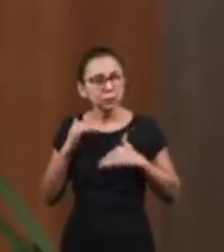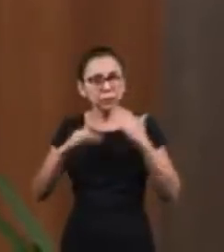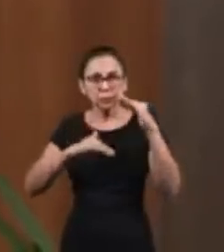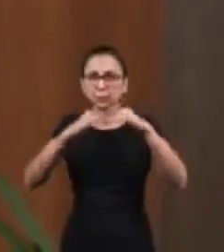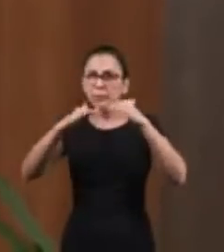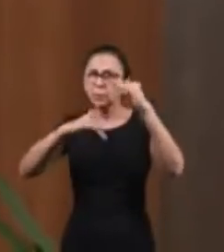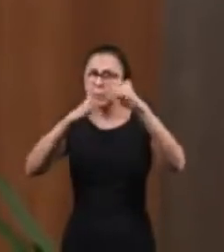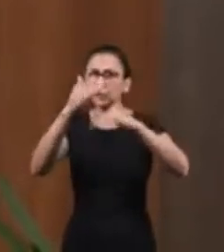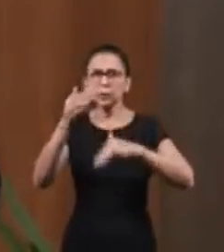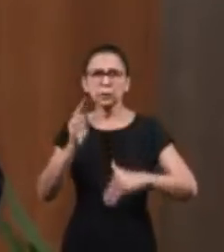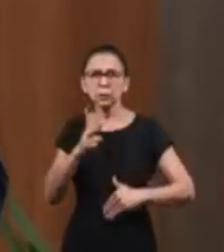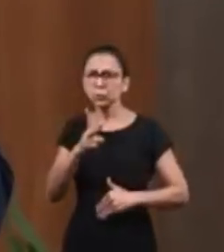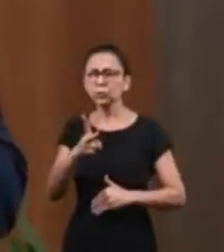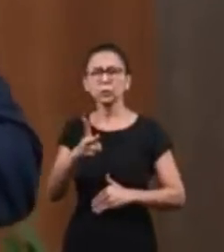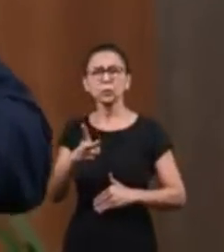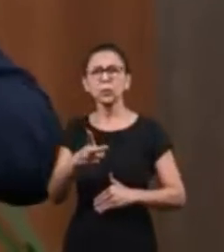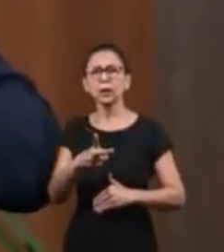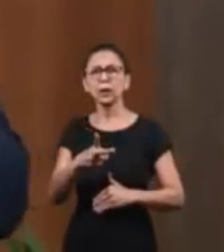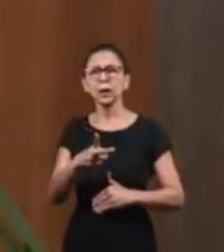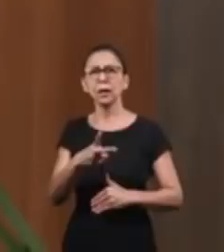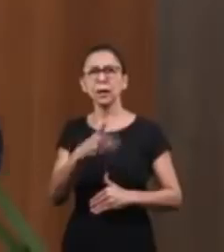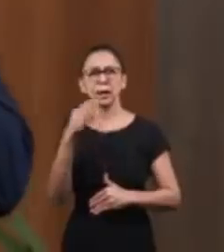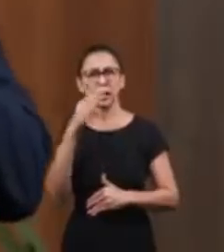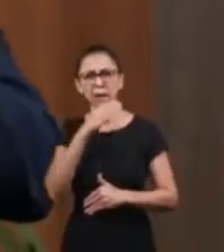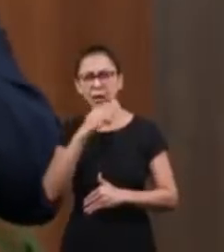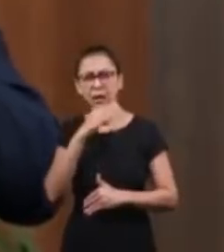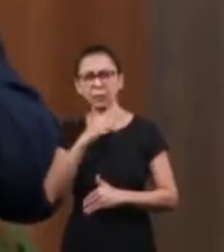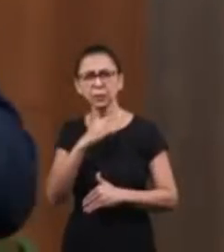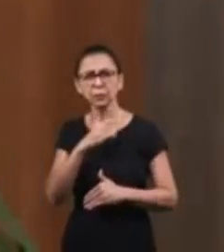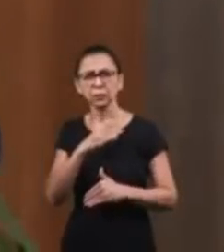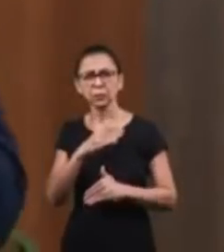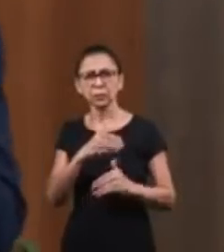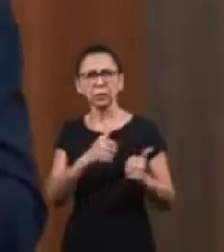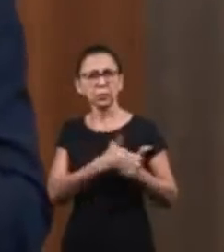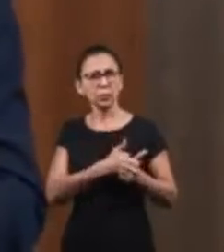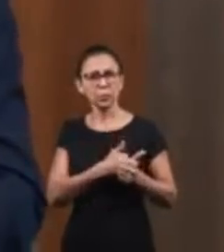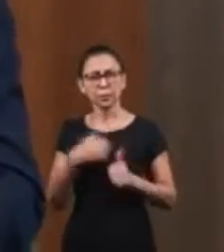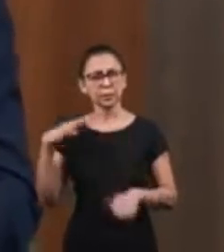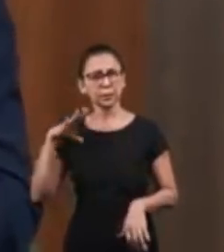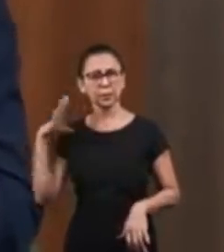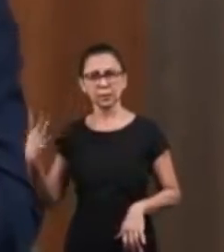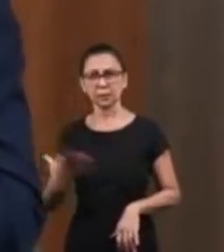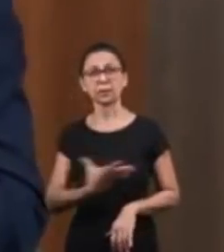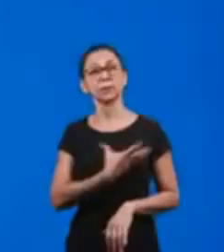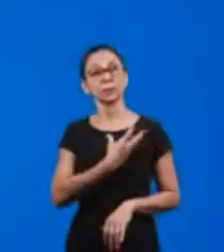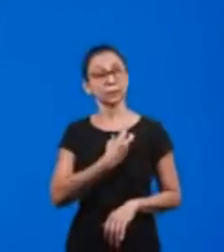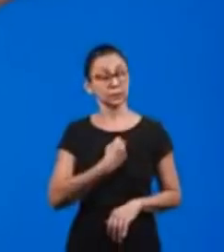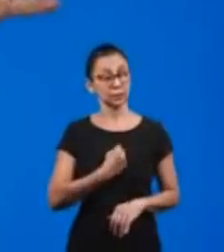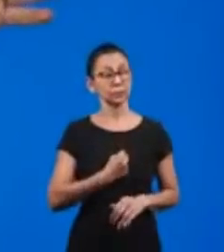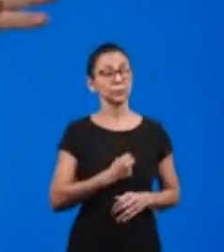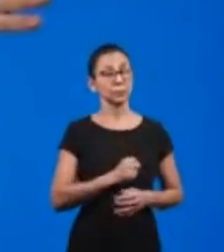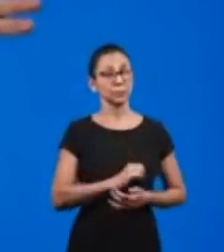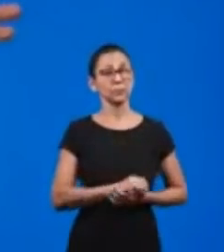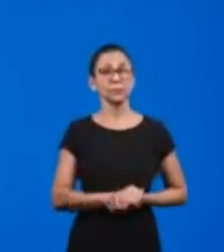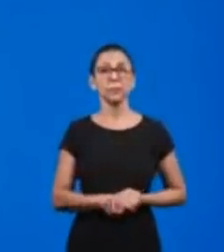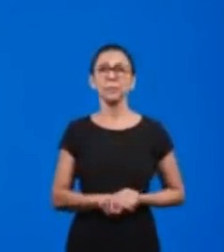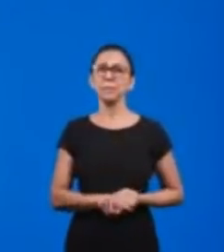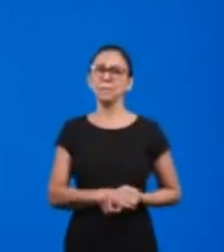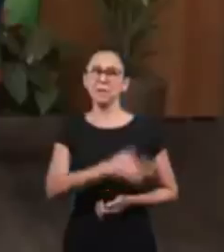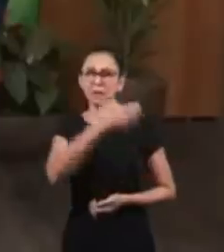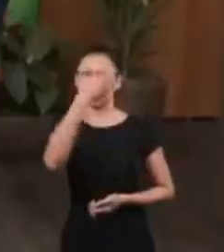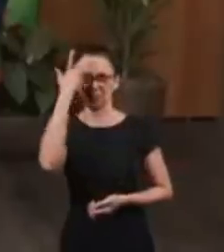to keep walking. There is a dynamic process that accompanies salvation. Many just want a blessing.